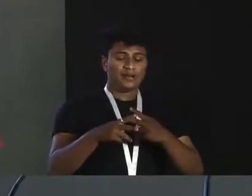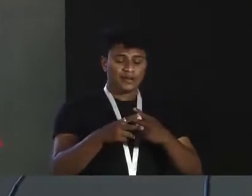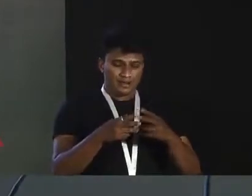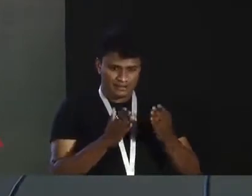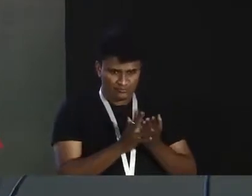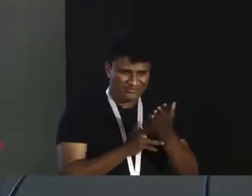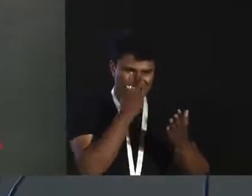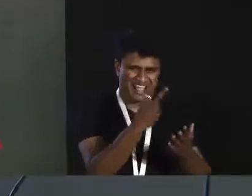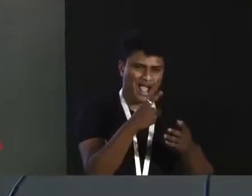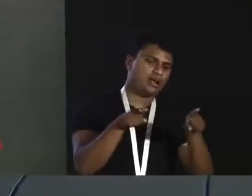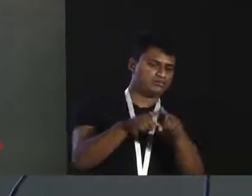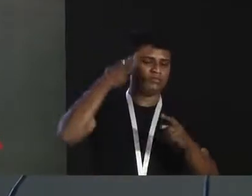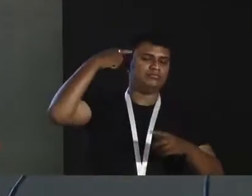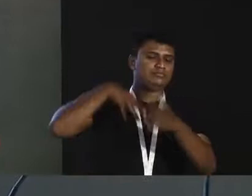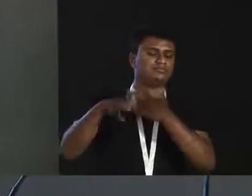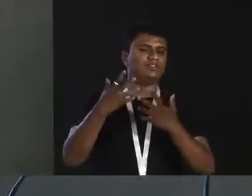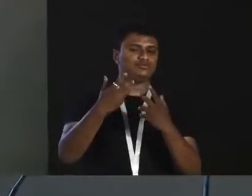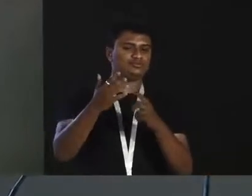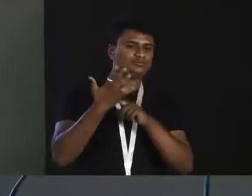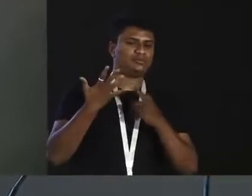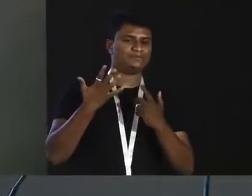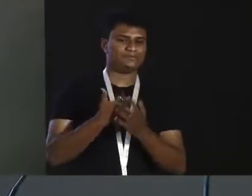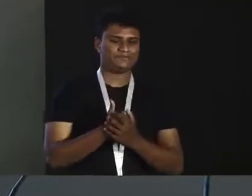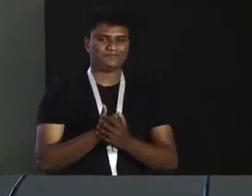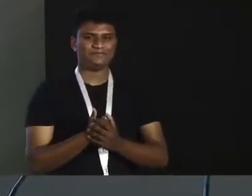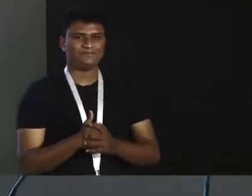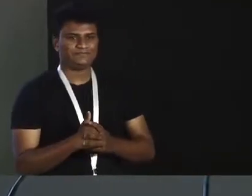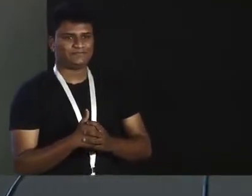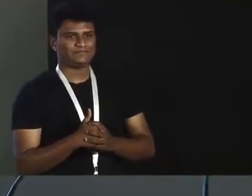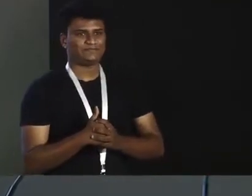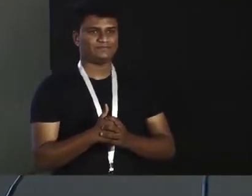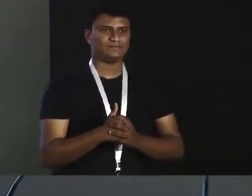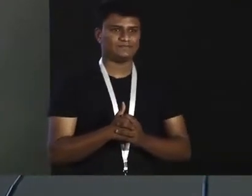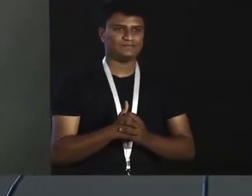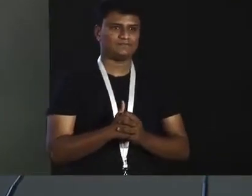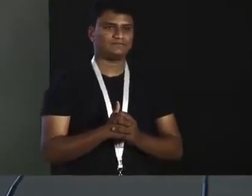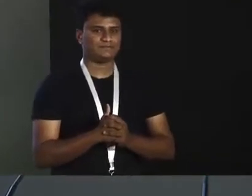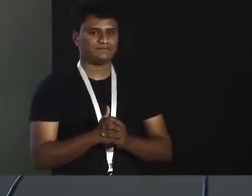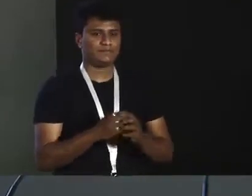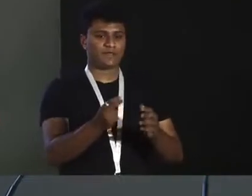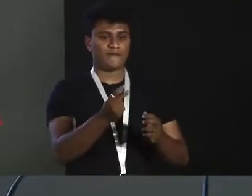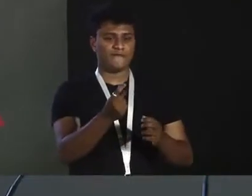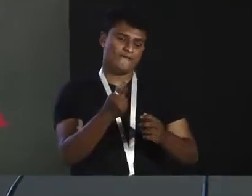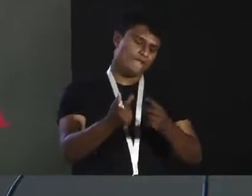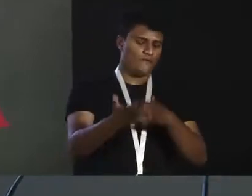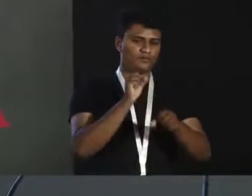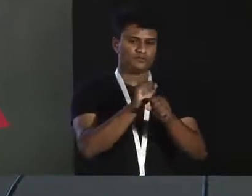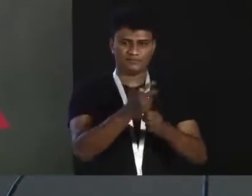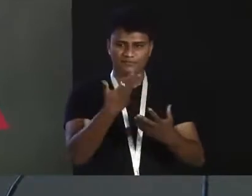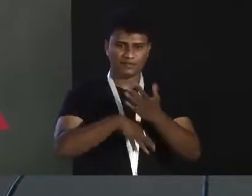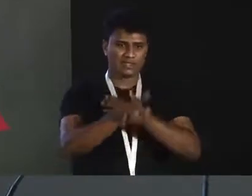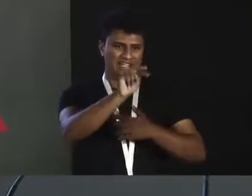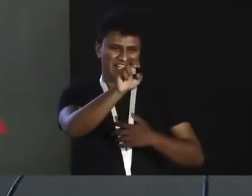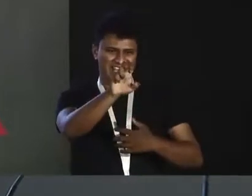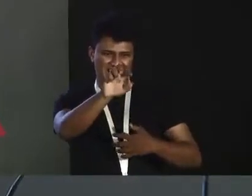The faster the neurons return to their original function, that's called neuron plasticity, and it's an active area of